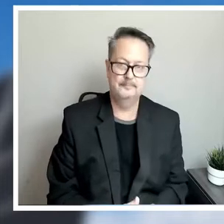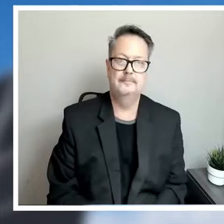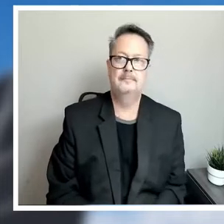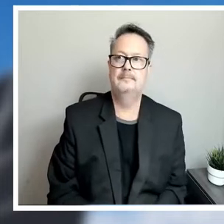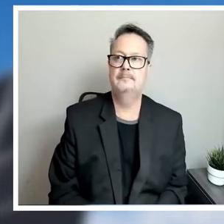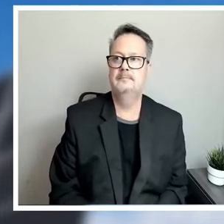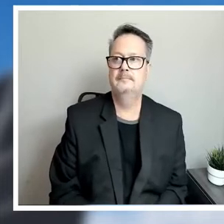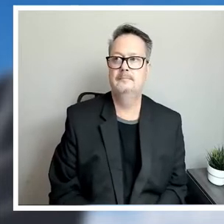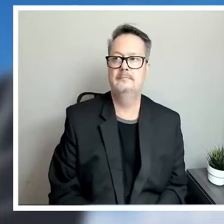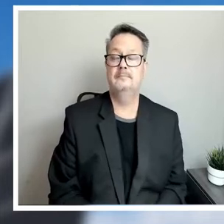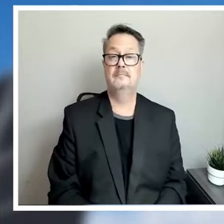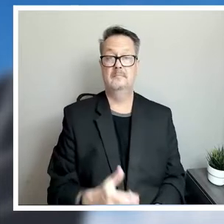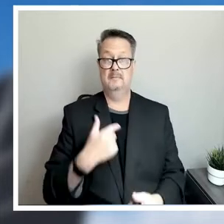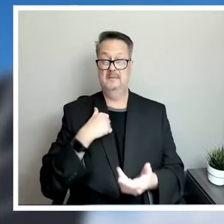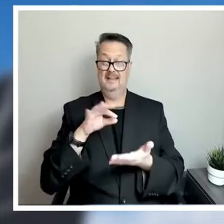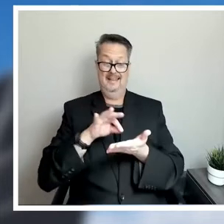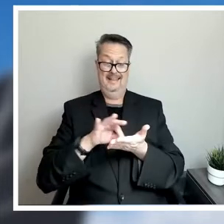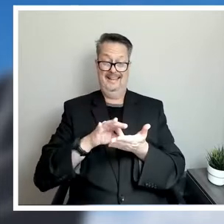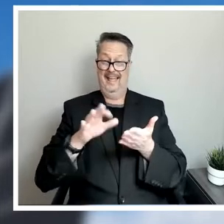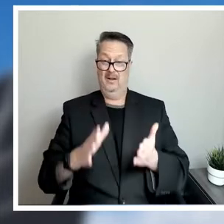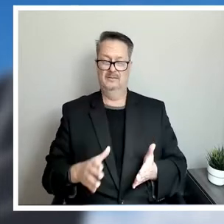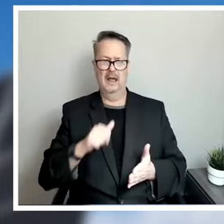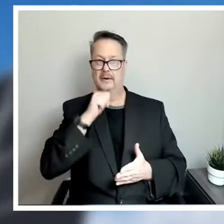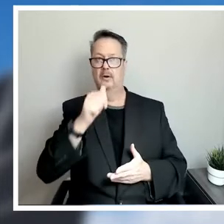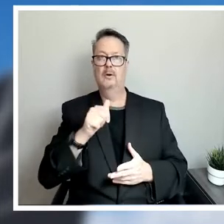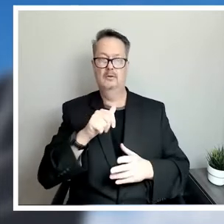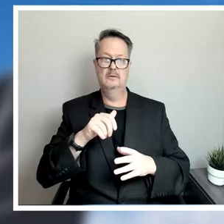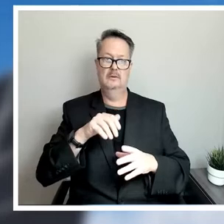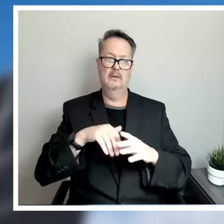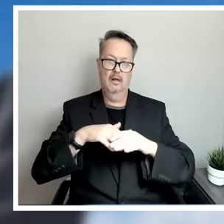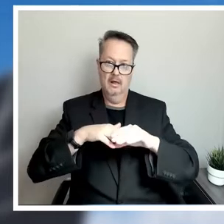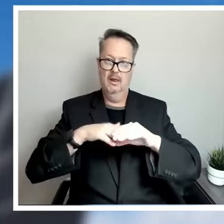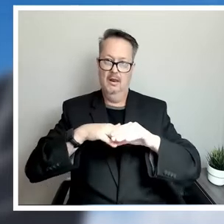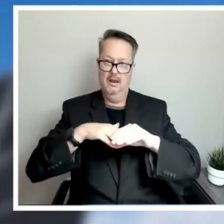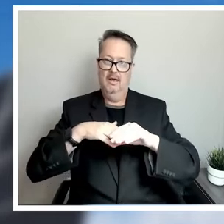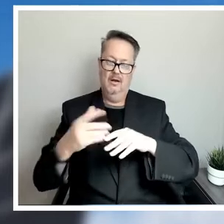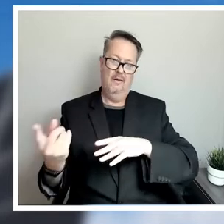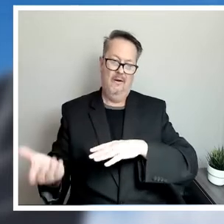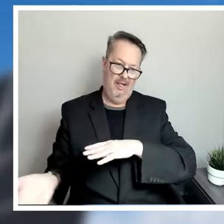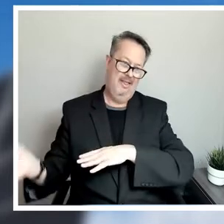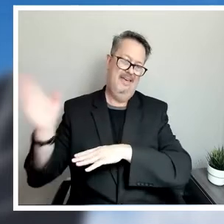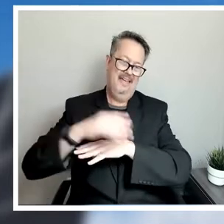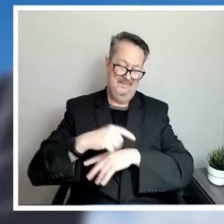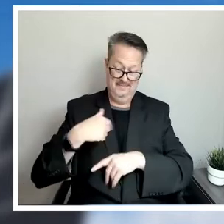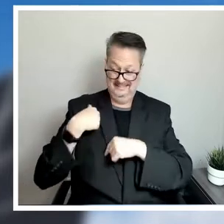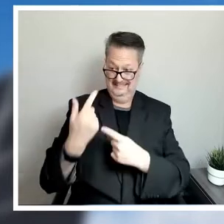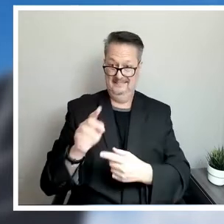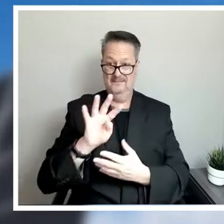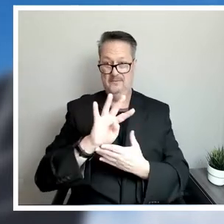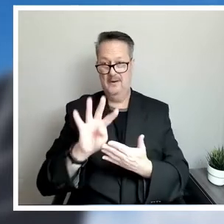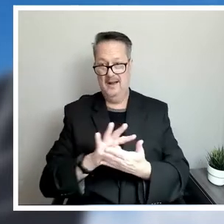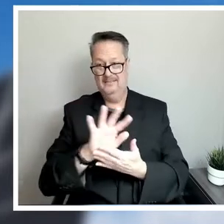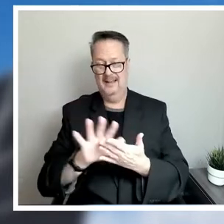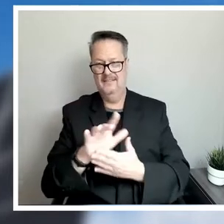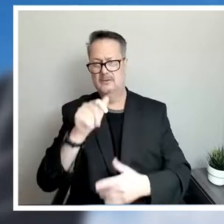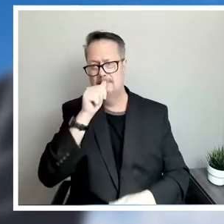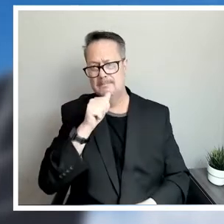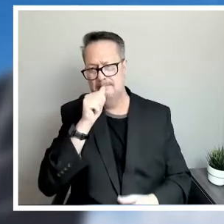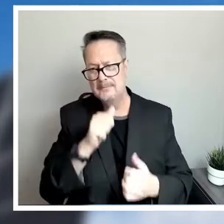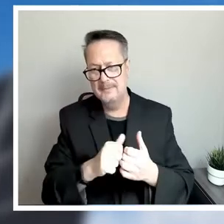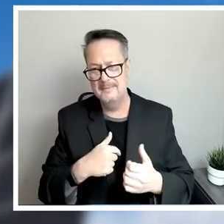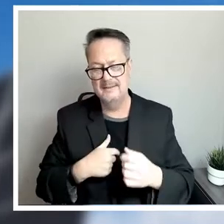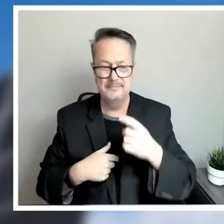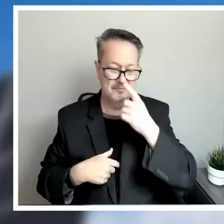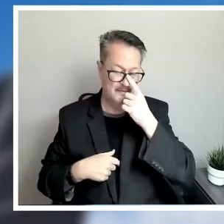You know, as an accountant, I don't normally talk all day, but I've been talking for about four or five hours, so bear with me. So the second part of the conversation that we've been